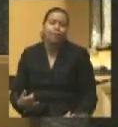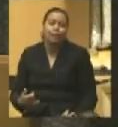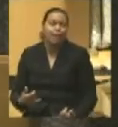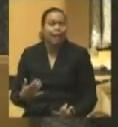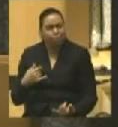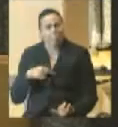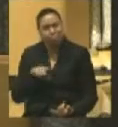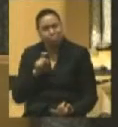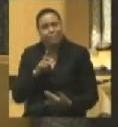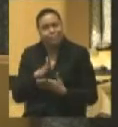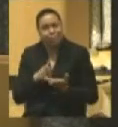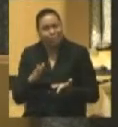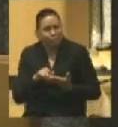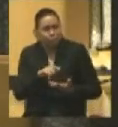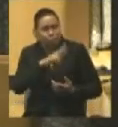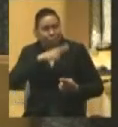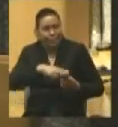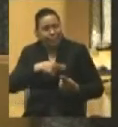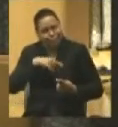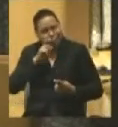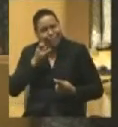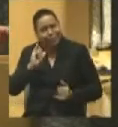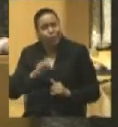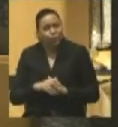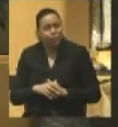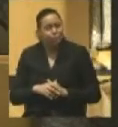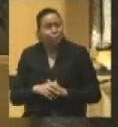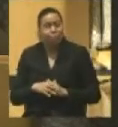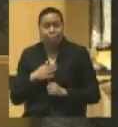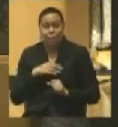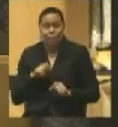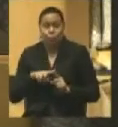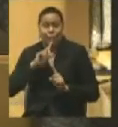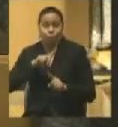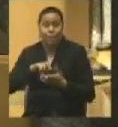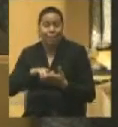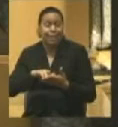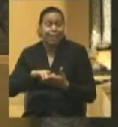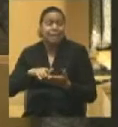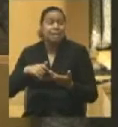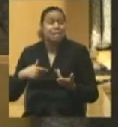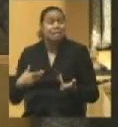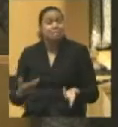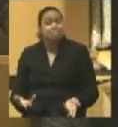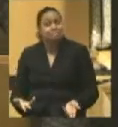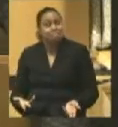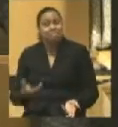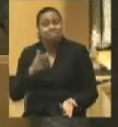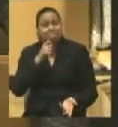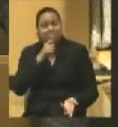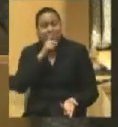I am puzzled by some of the same things you are. So my ability to answer that is not